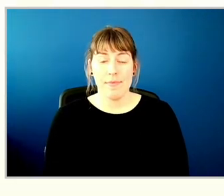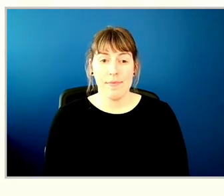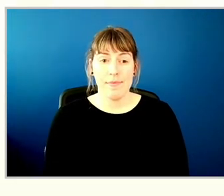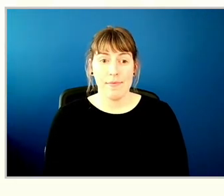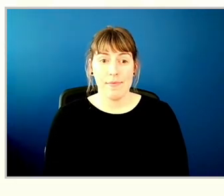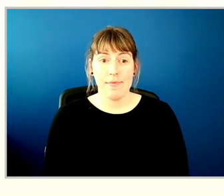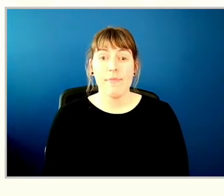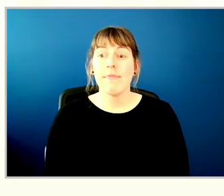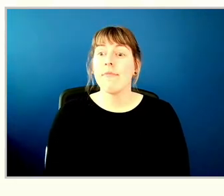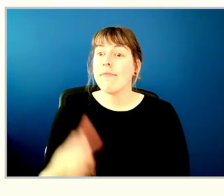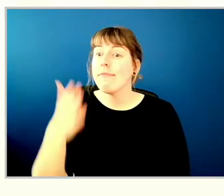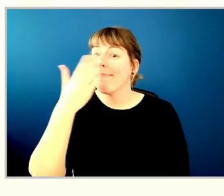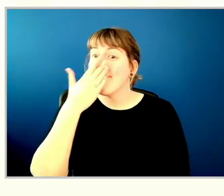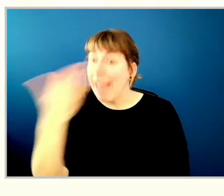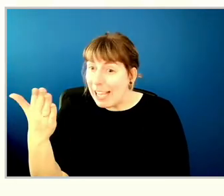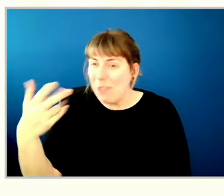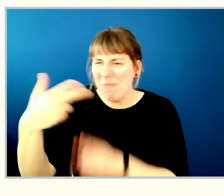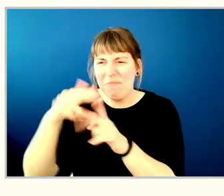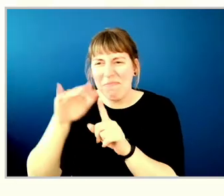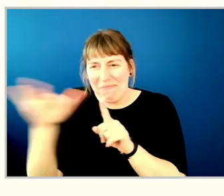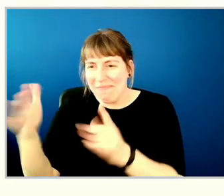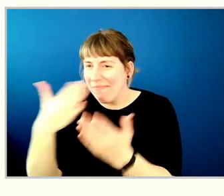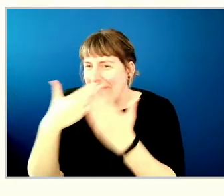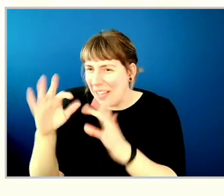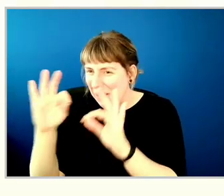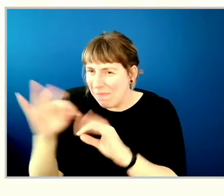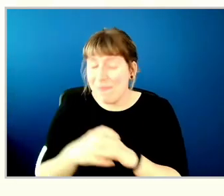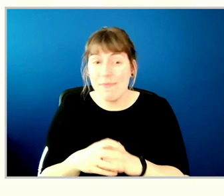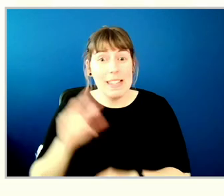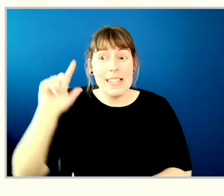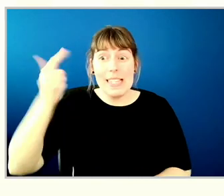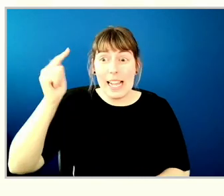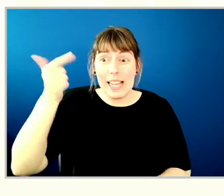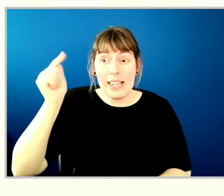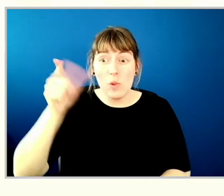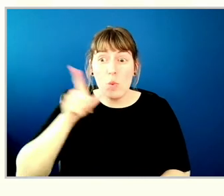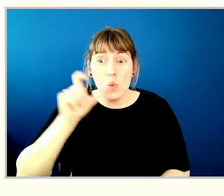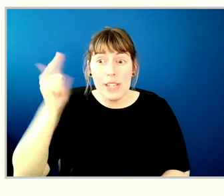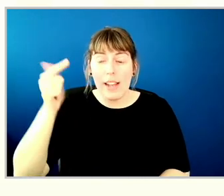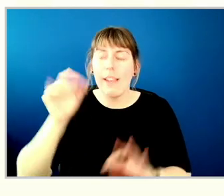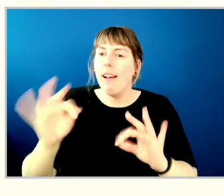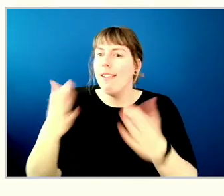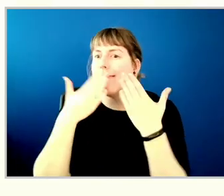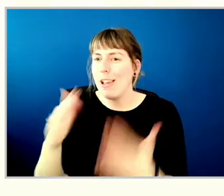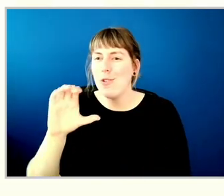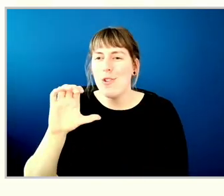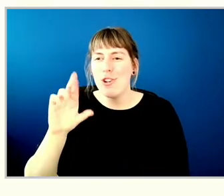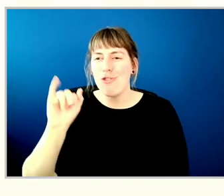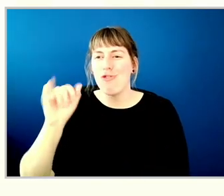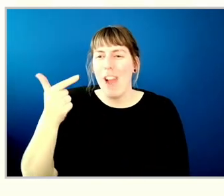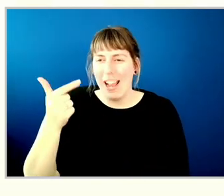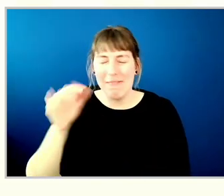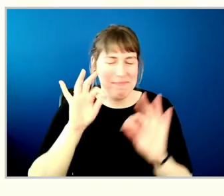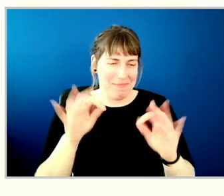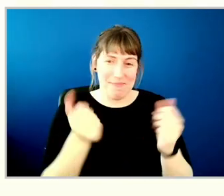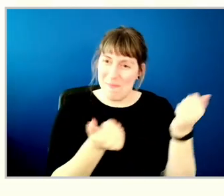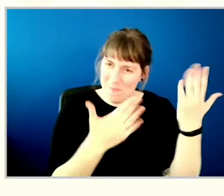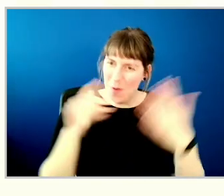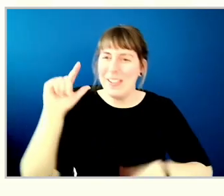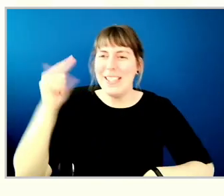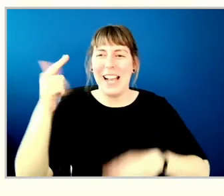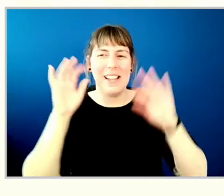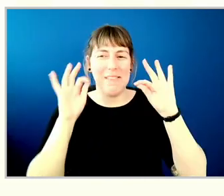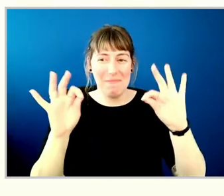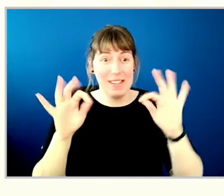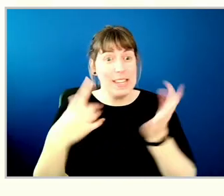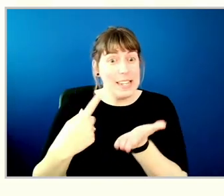Thank you Oksana and is there a seconder thank you Craig so it's moved and seconded